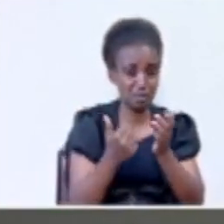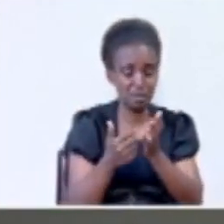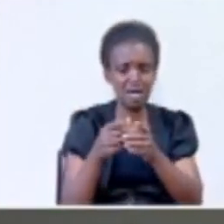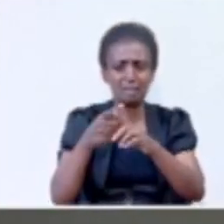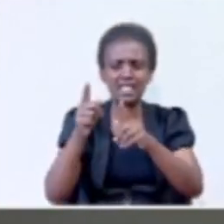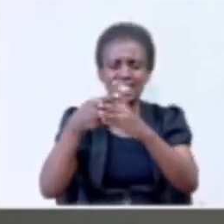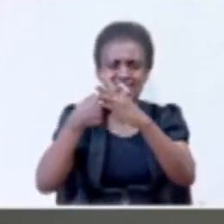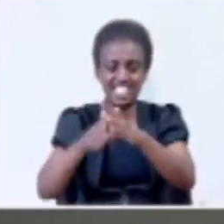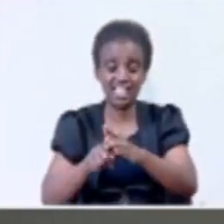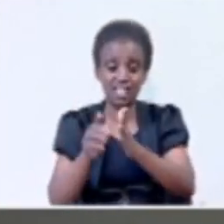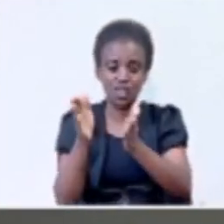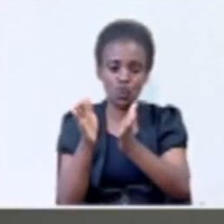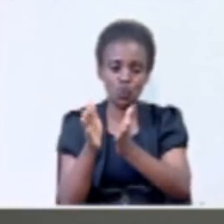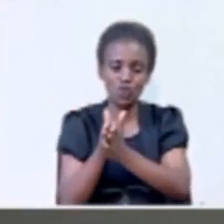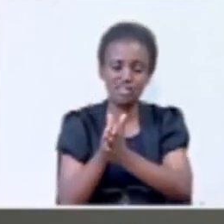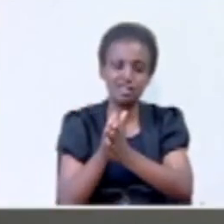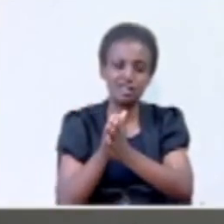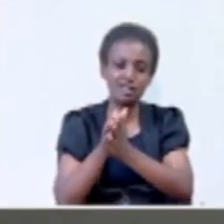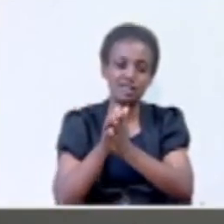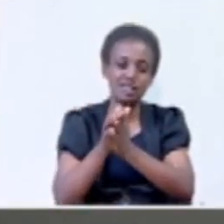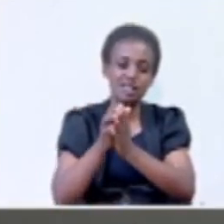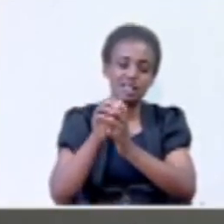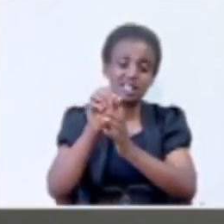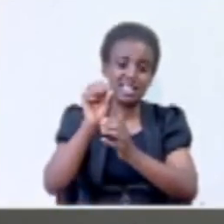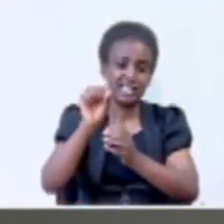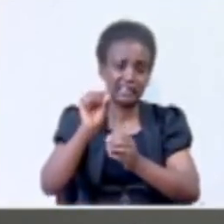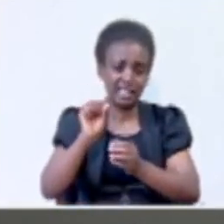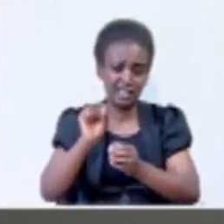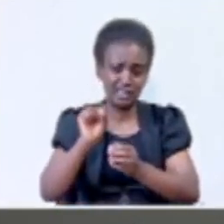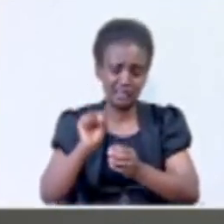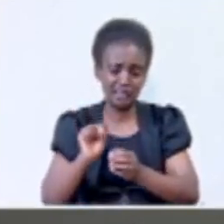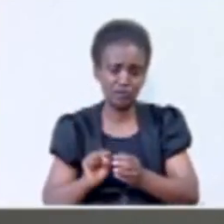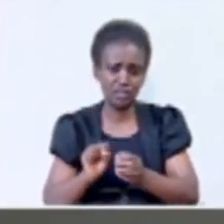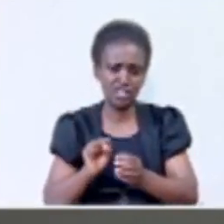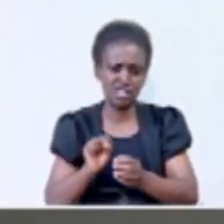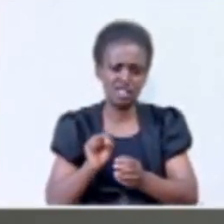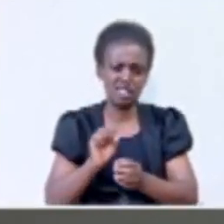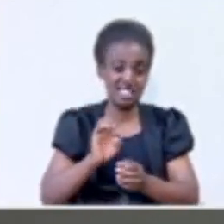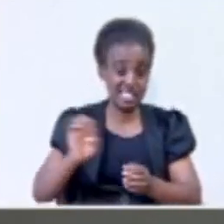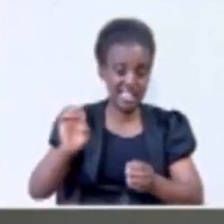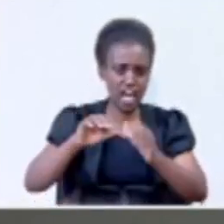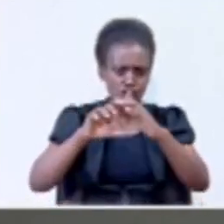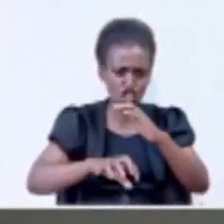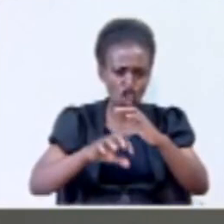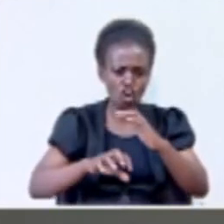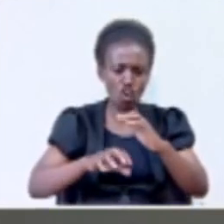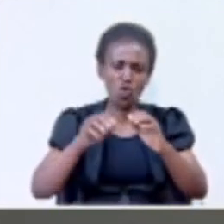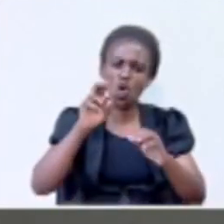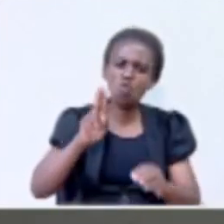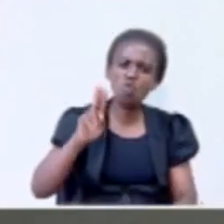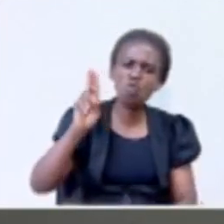Let me start with the south, the southern part of Eastern Congo, that is Ovira,